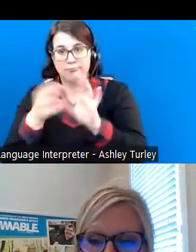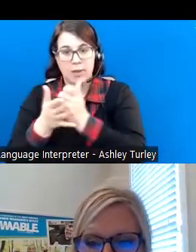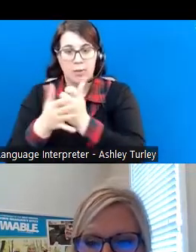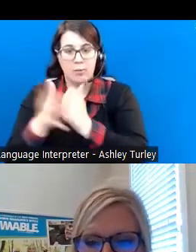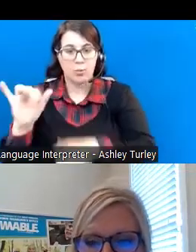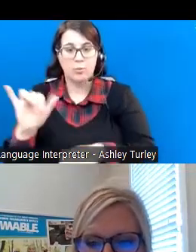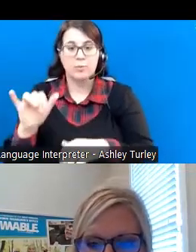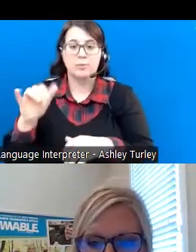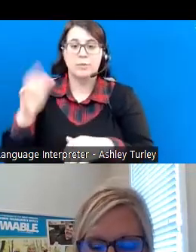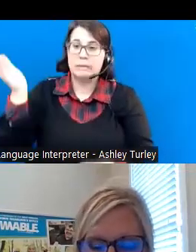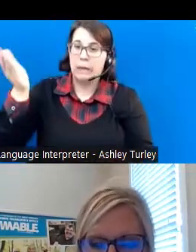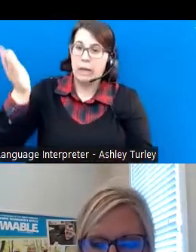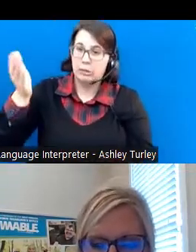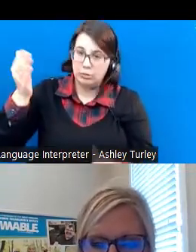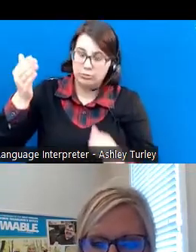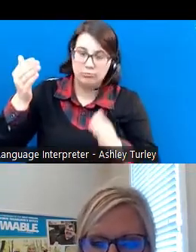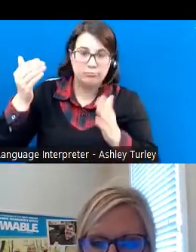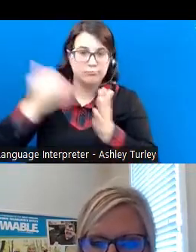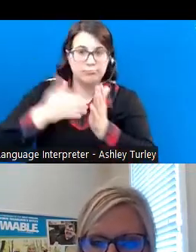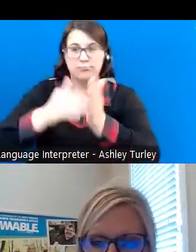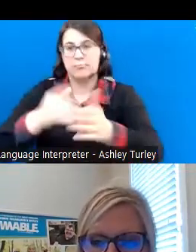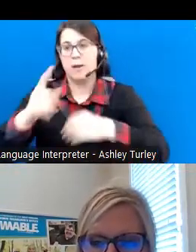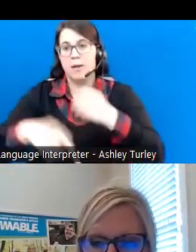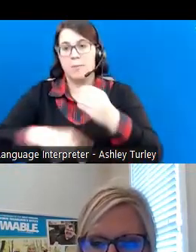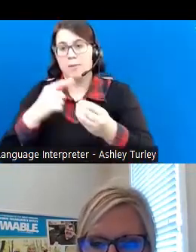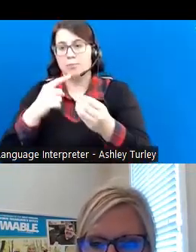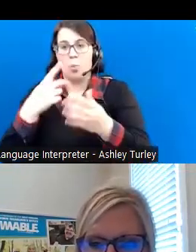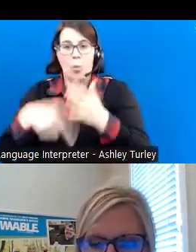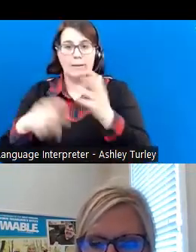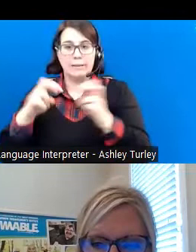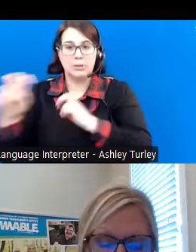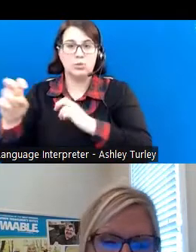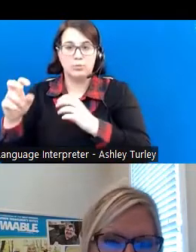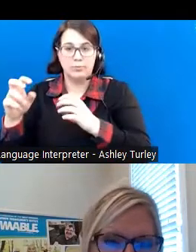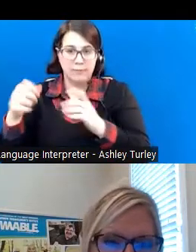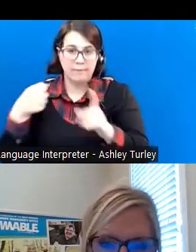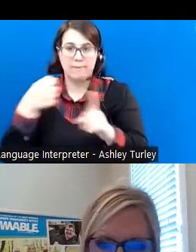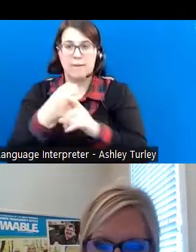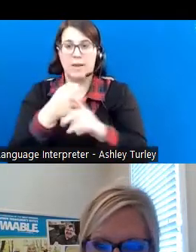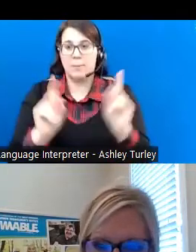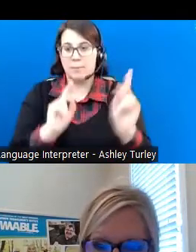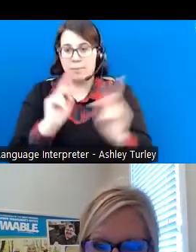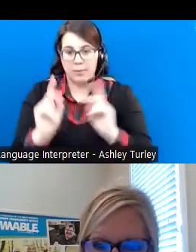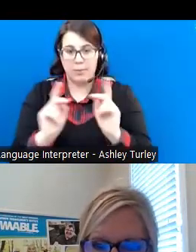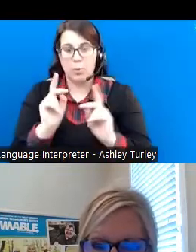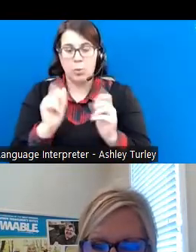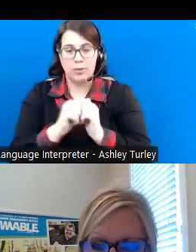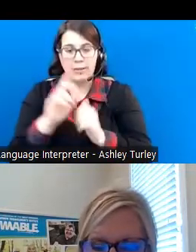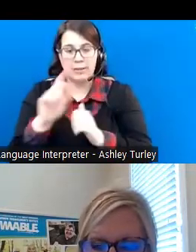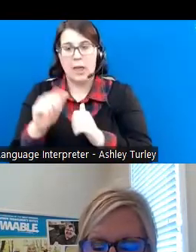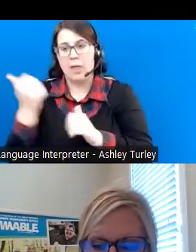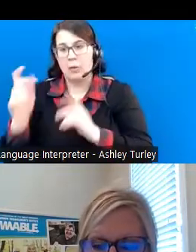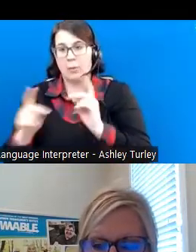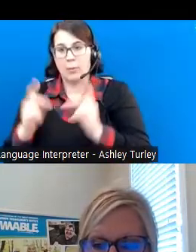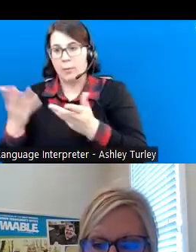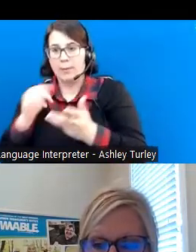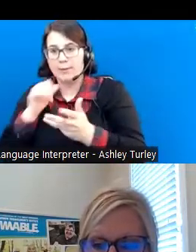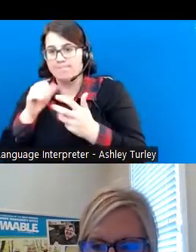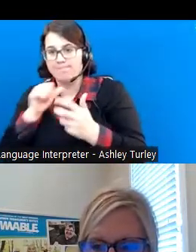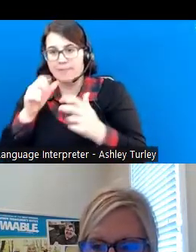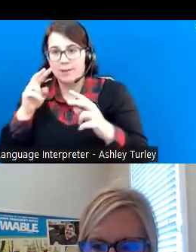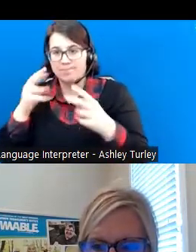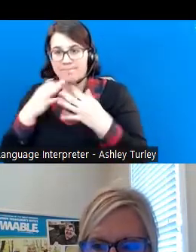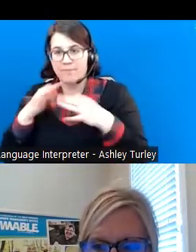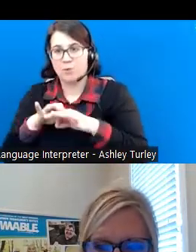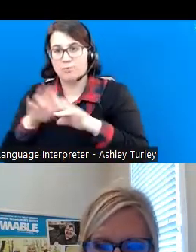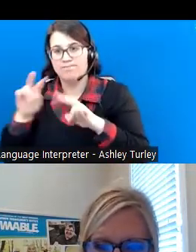issues that affect people with disabilities and other people who are devalued by our society. He has led several training